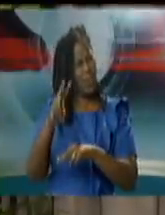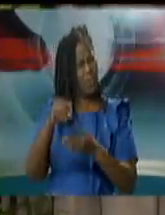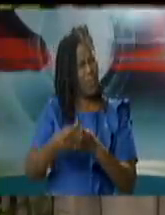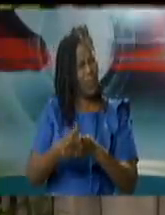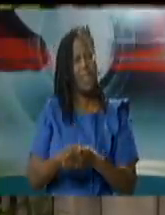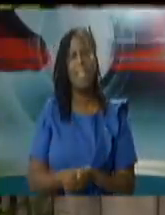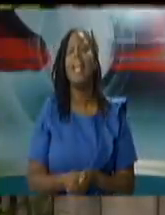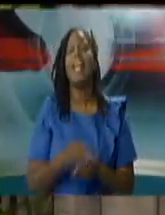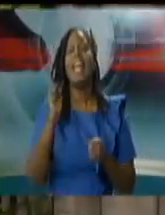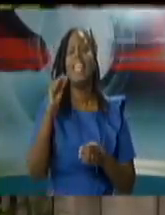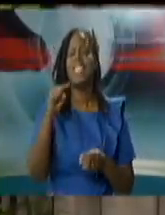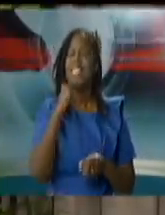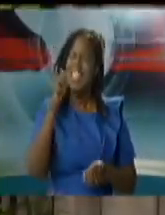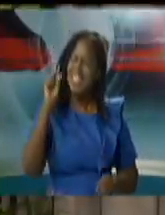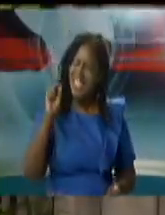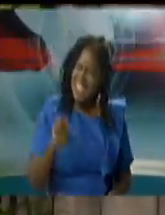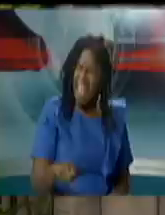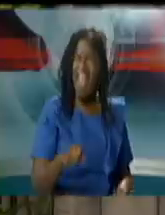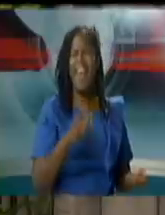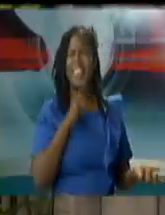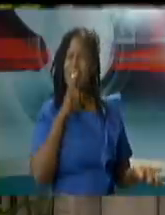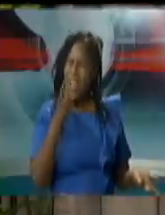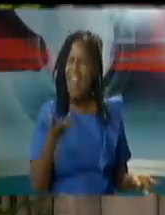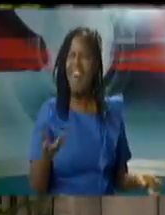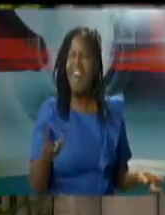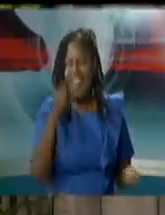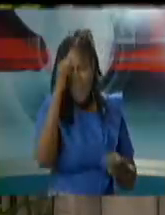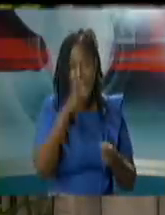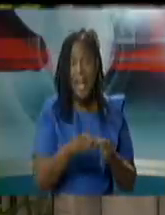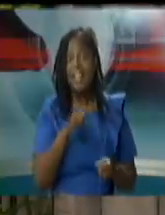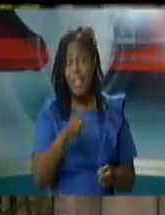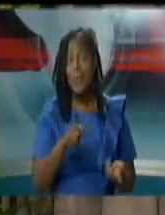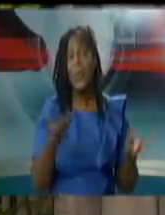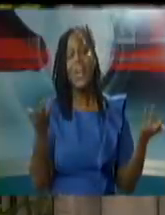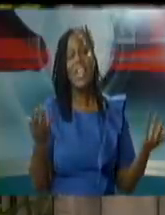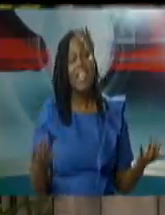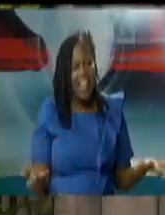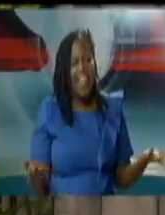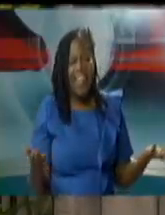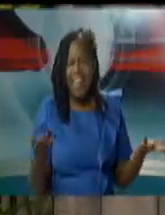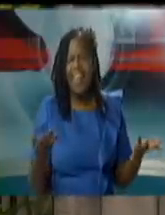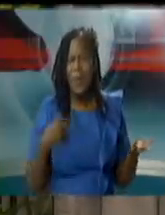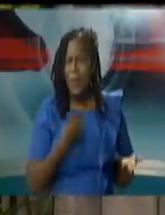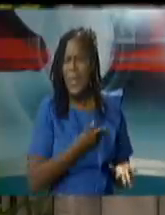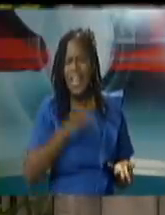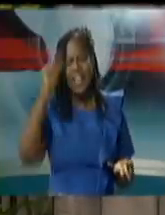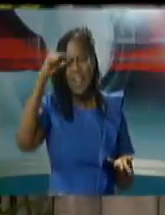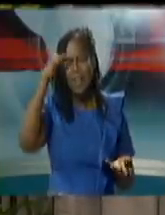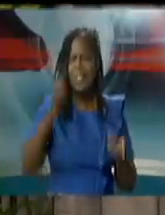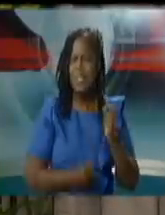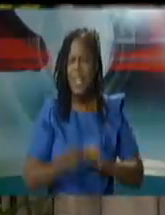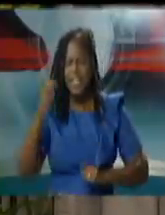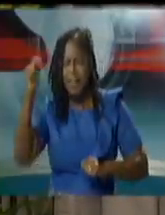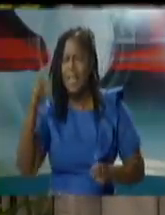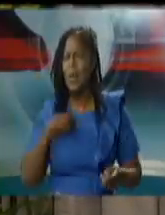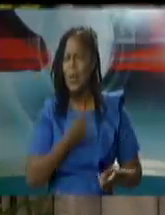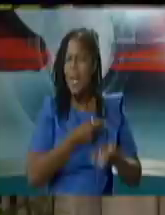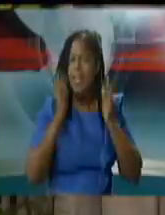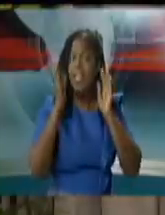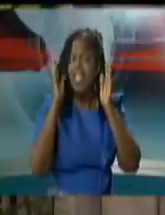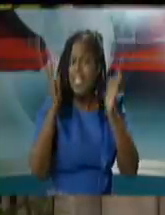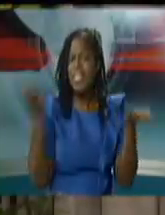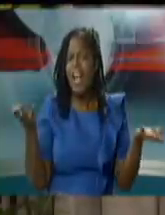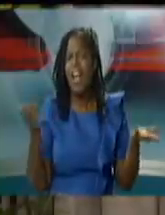you that this is the government of the republic of trinidad and tobago and um we've paid a lot of attention let me remind you we